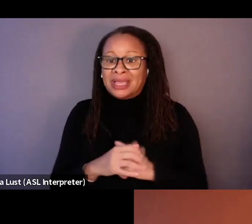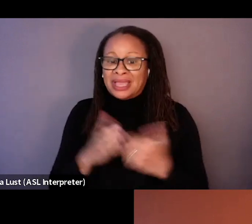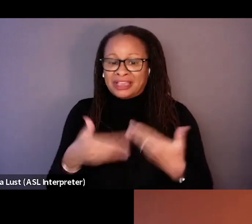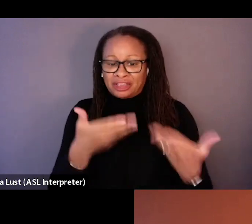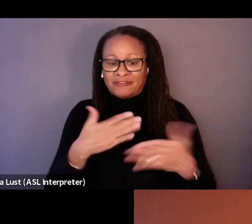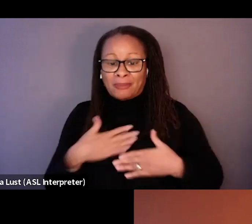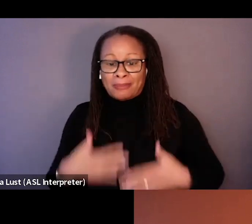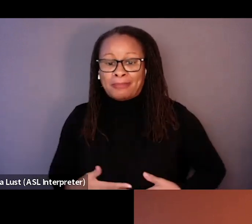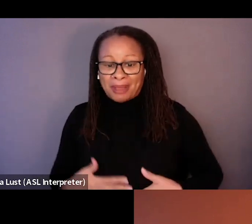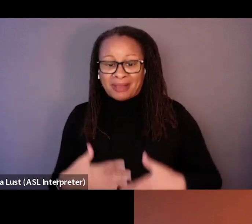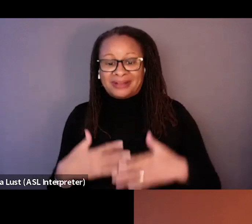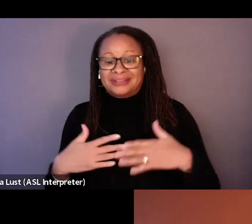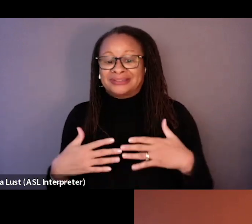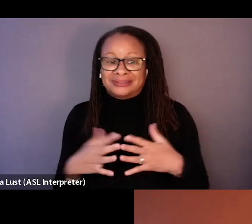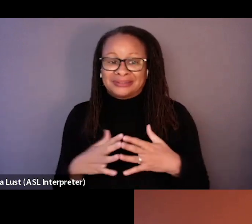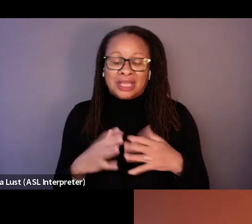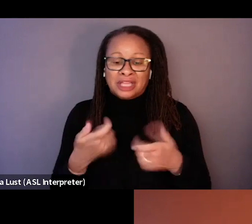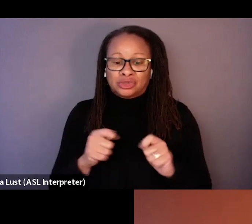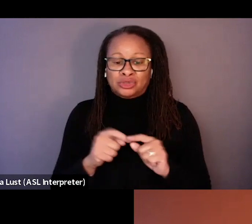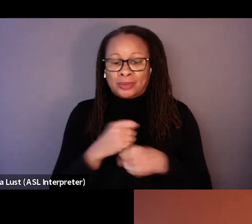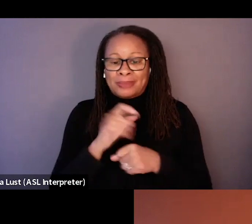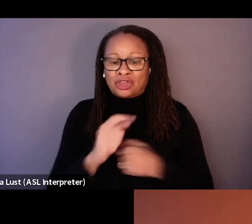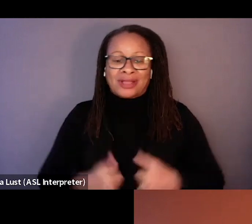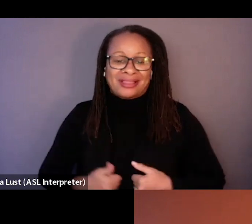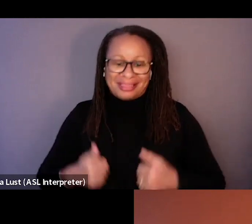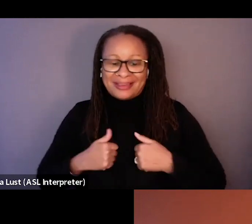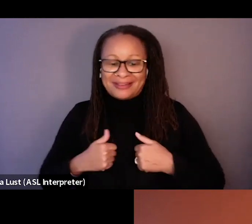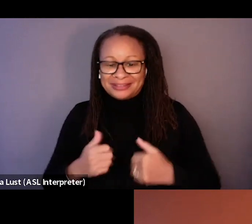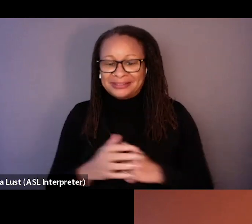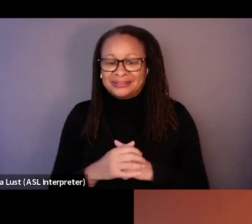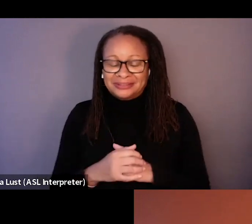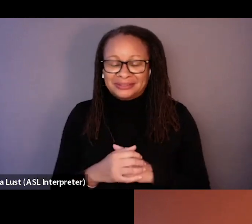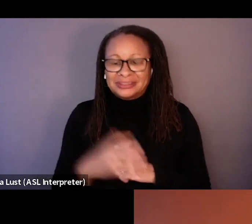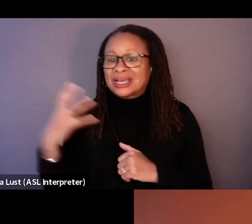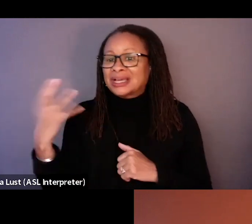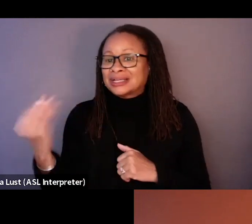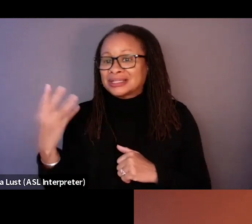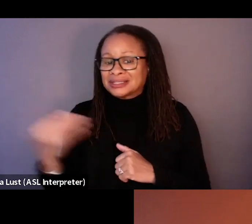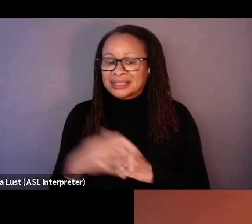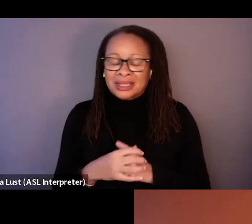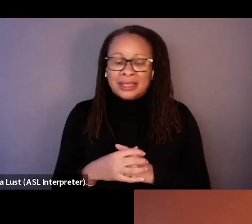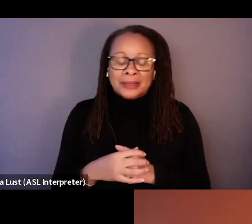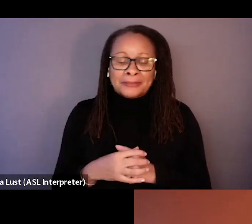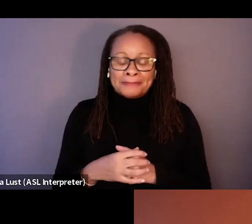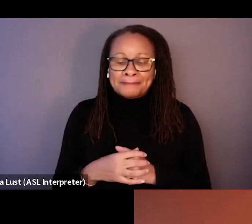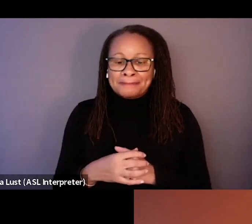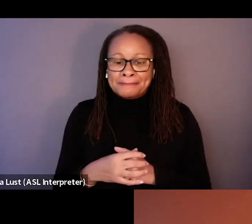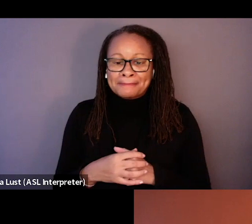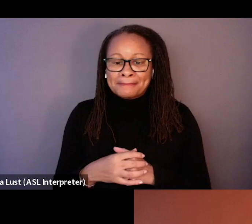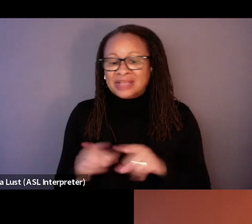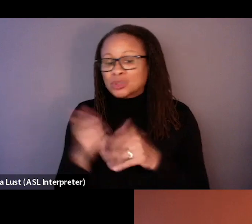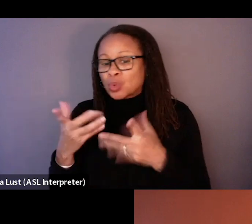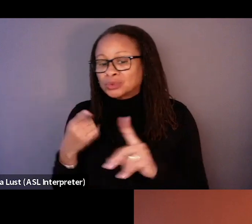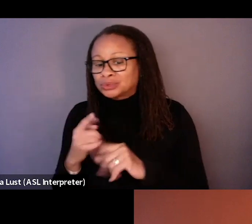and then like, you know, trying to make her, make her live the external, um, ads. And, uh, that